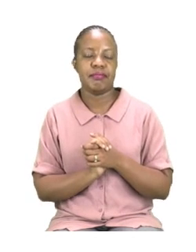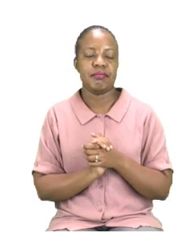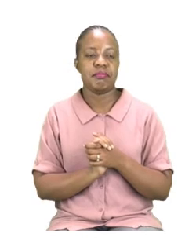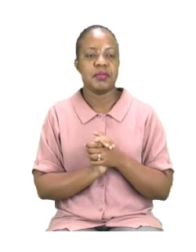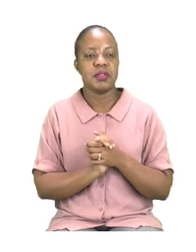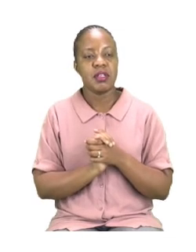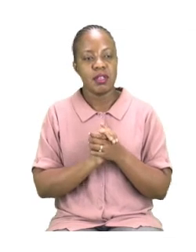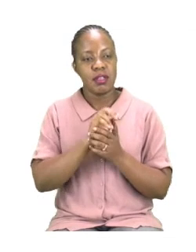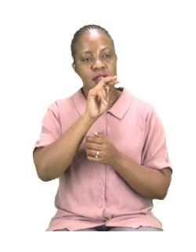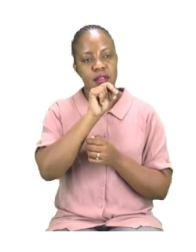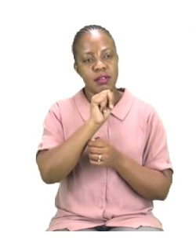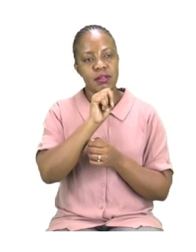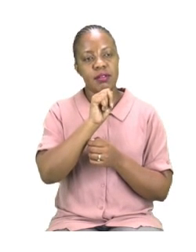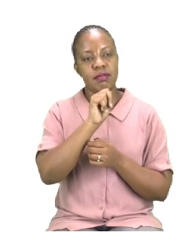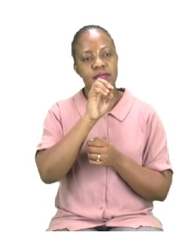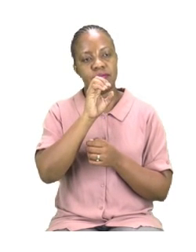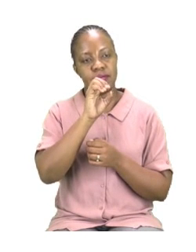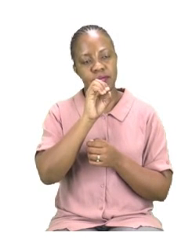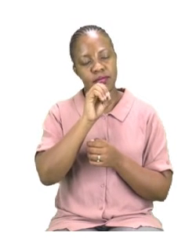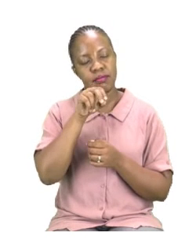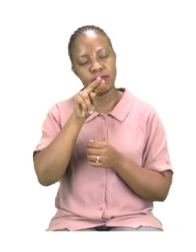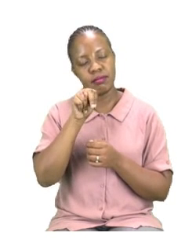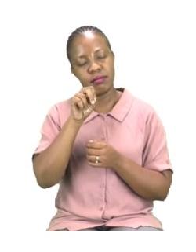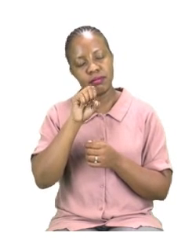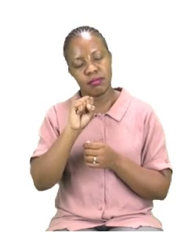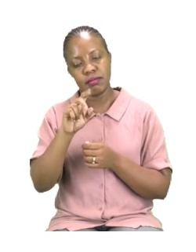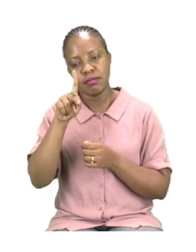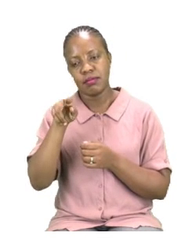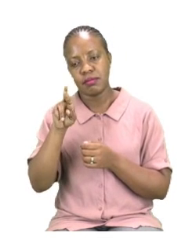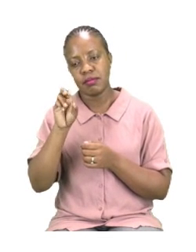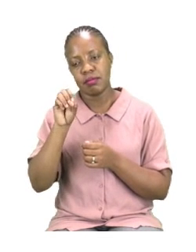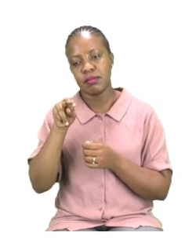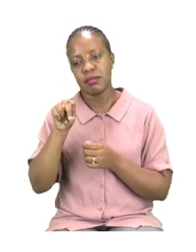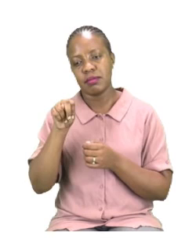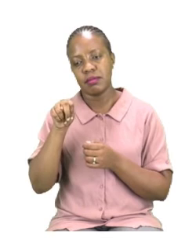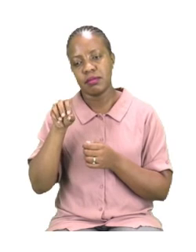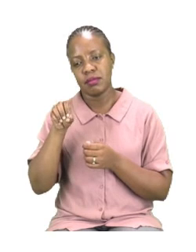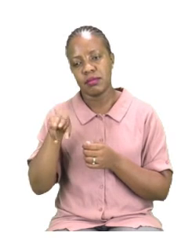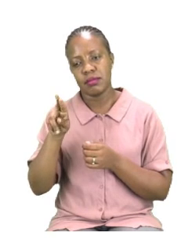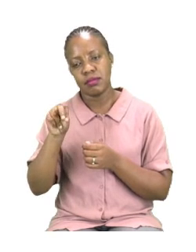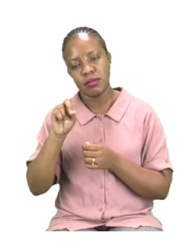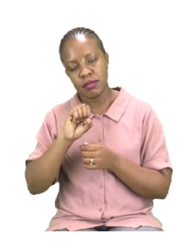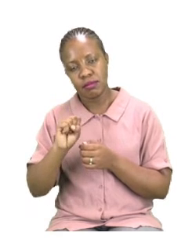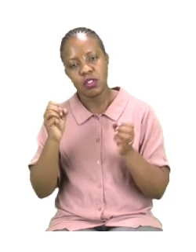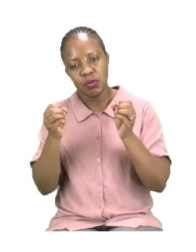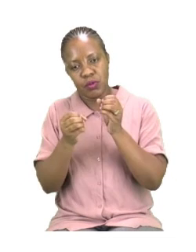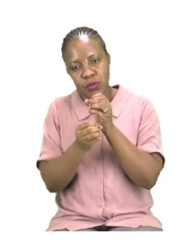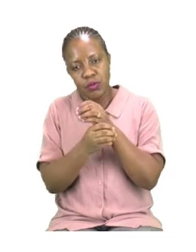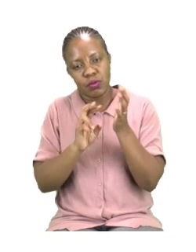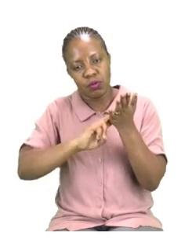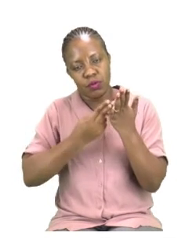If you look at the box below, we have pronouns. I want us to read those pronouns